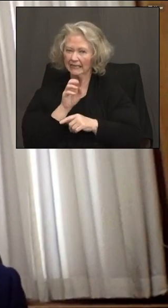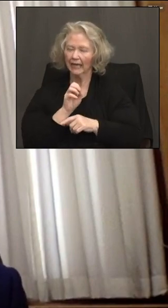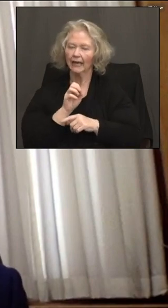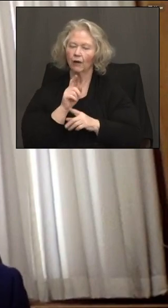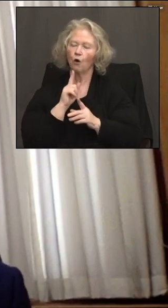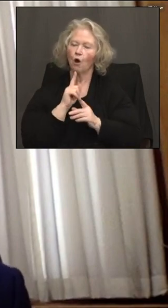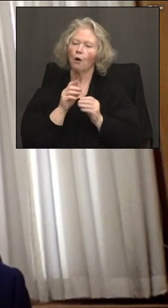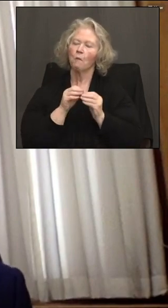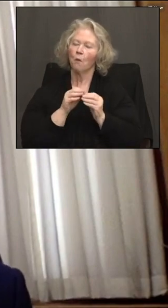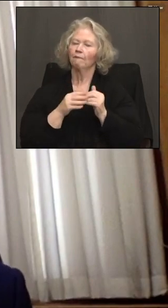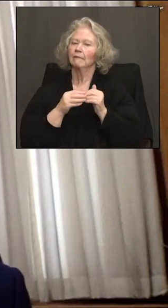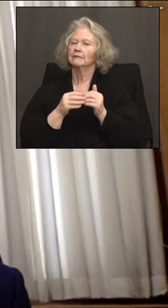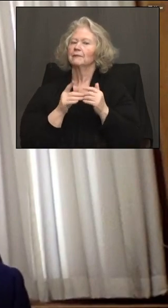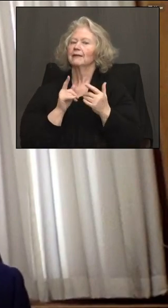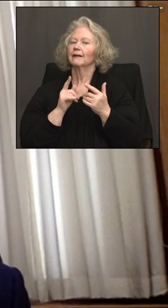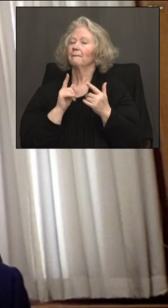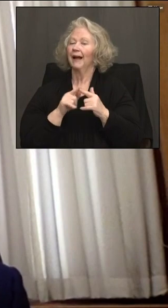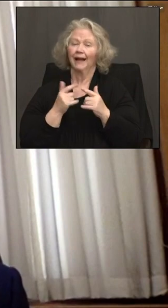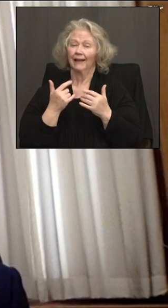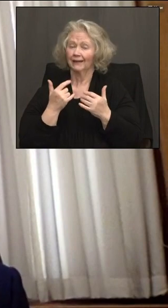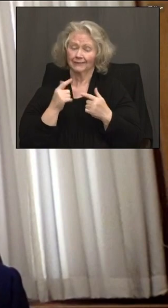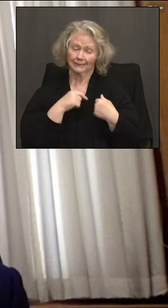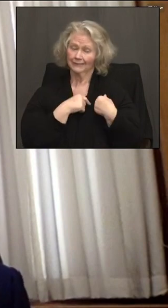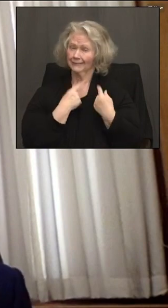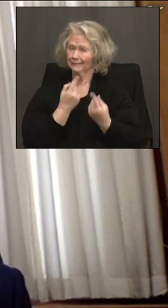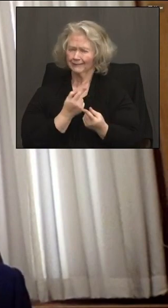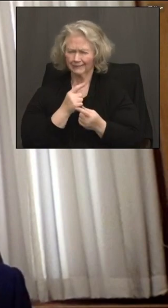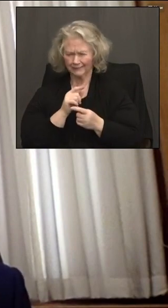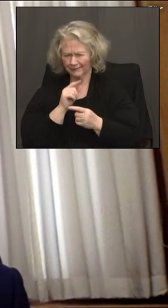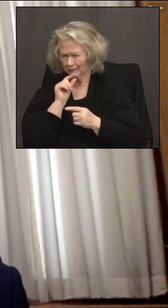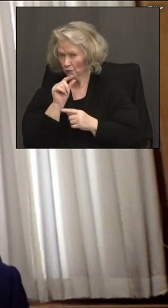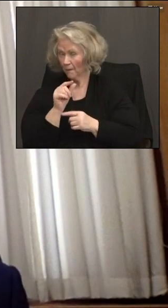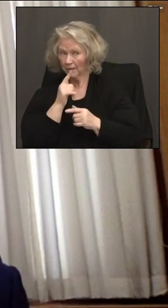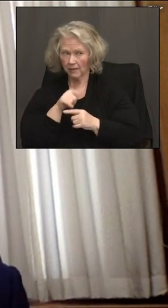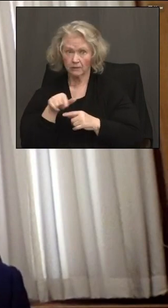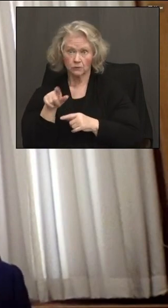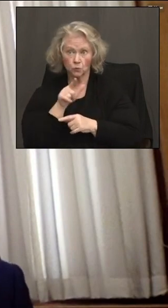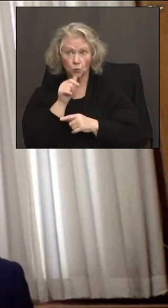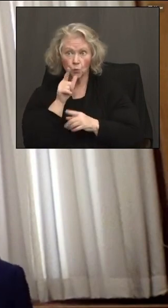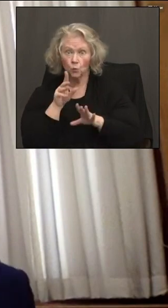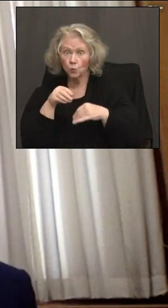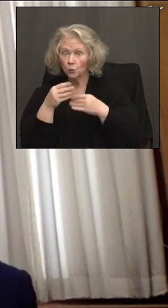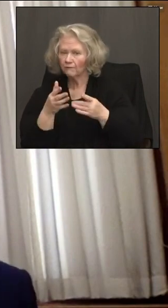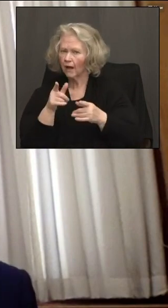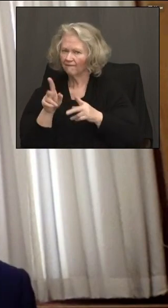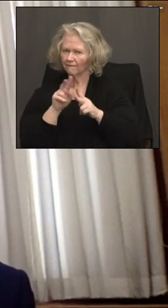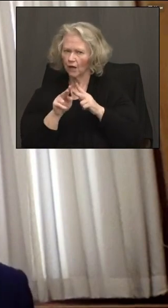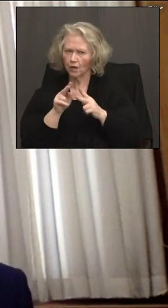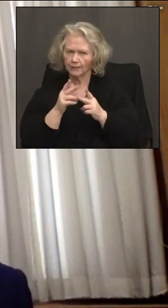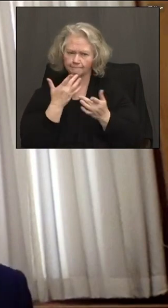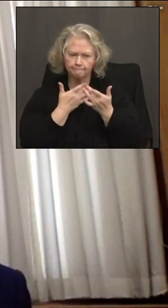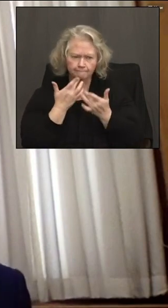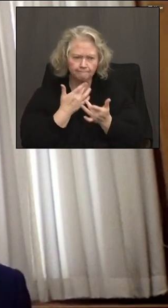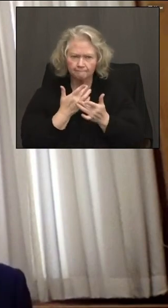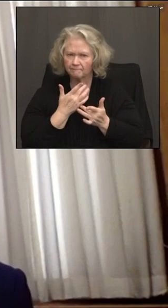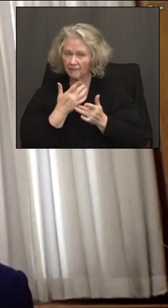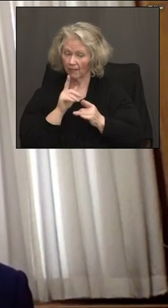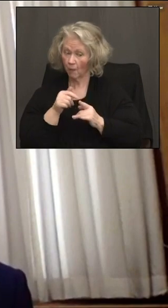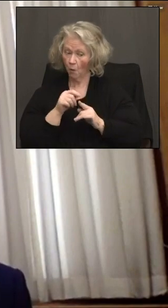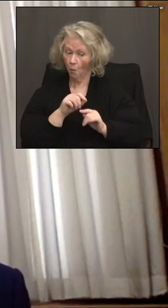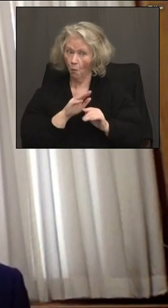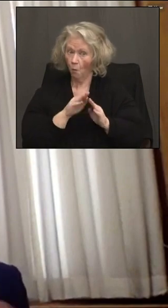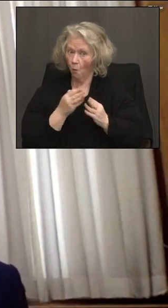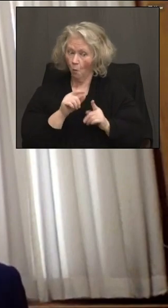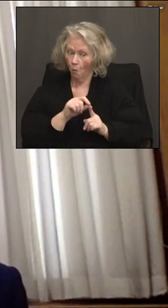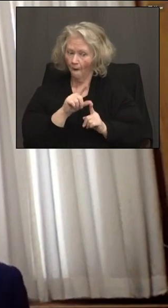tolerant there. But so far we've had very little still because our providers are really good about budgeting their planning so that they're only opening the vial for